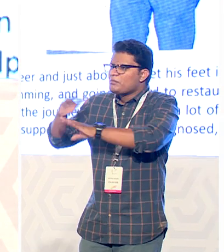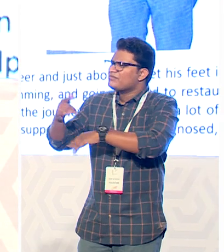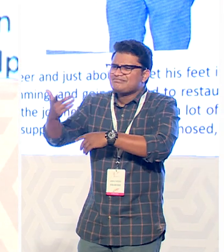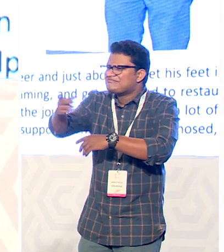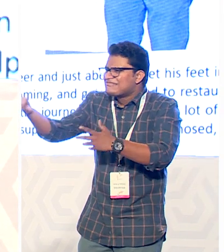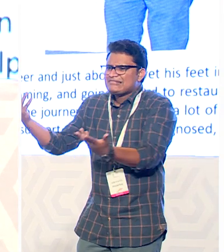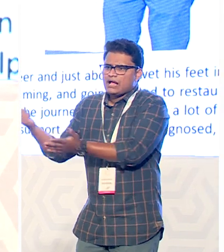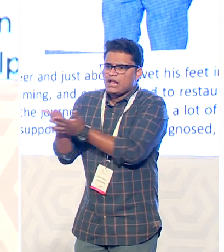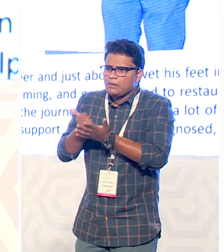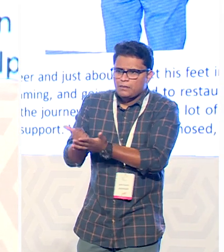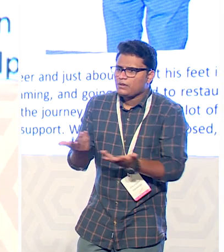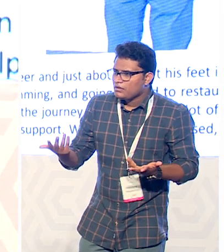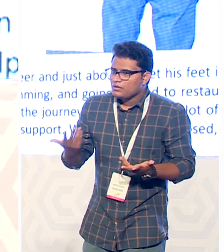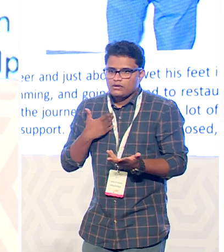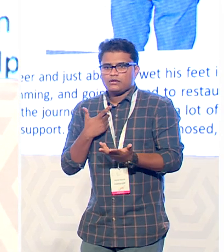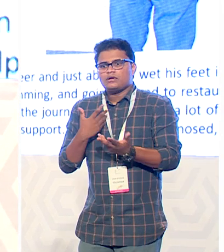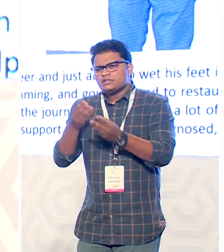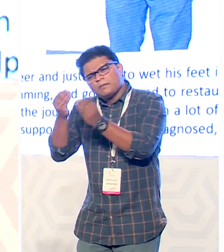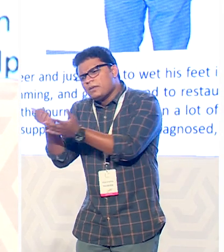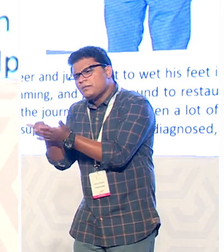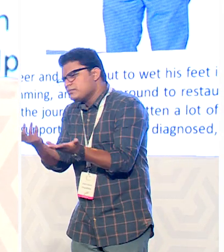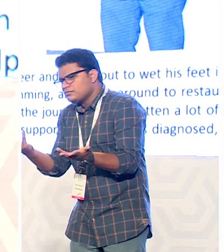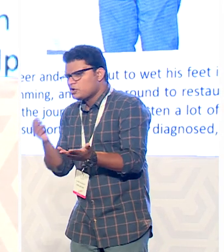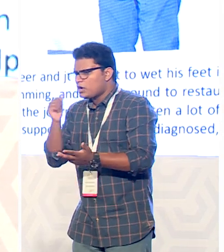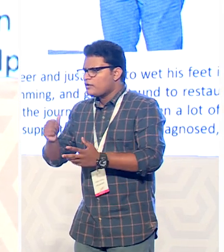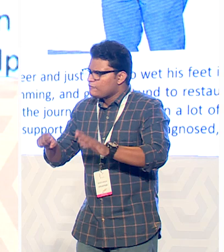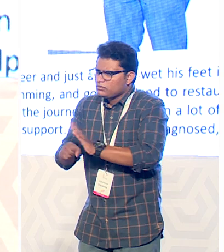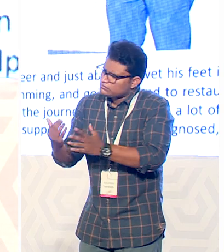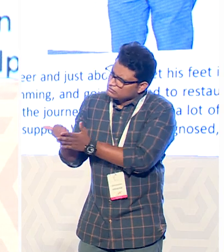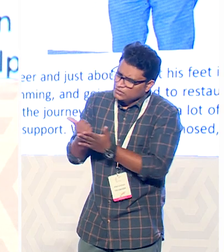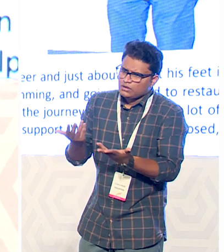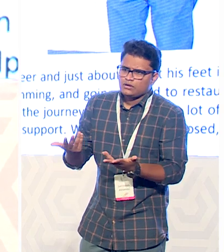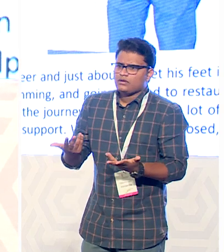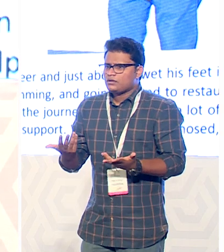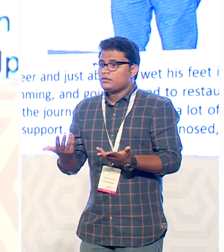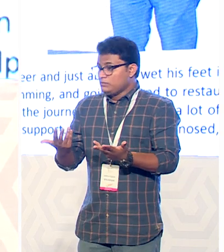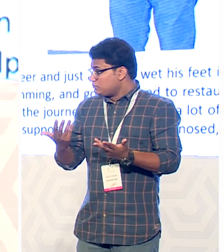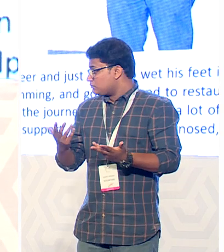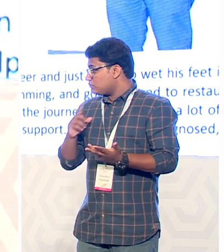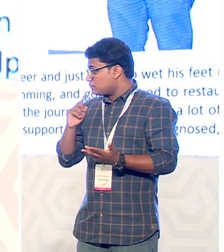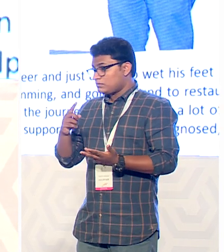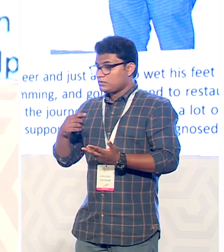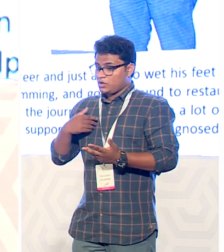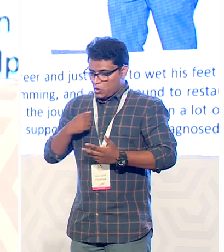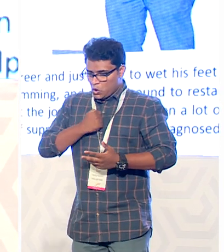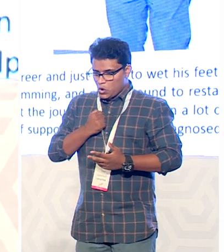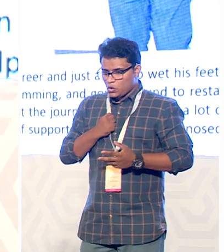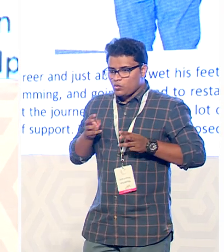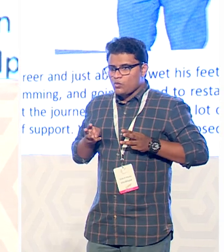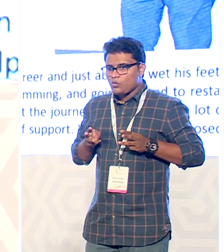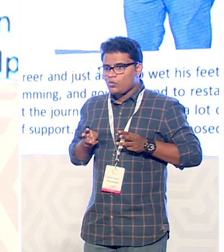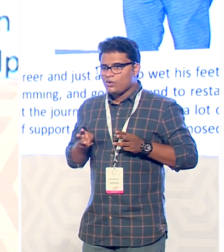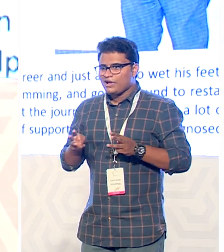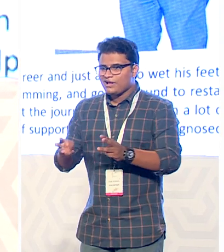places inevitably you will get some help from somewhere and then you can decide your own path you can chart out